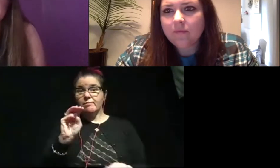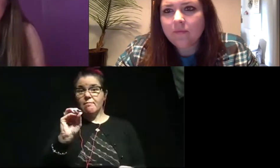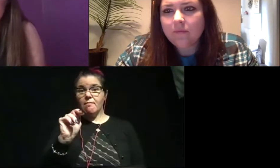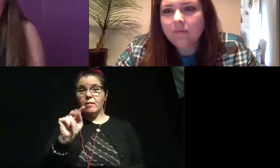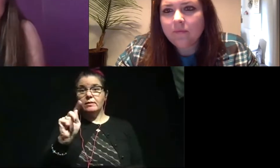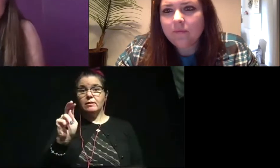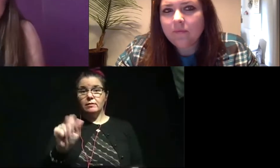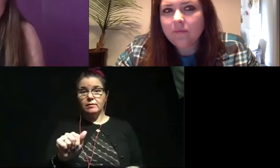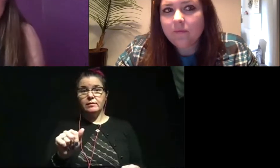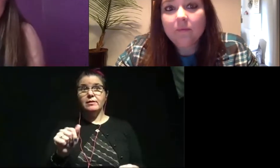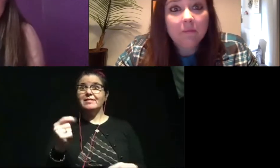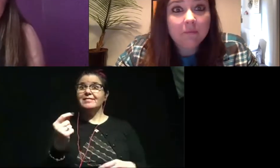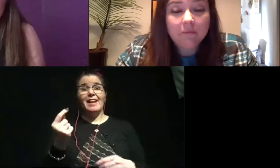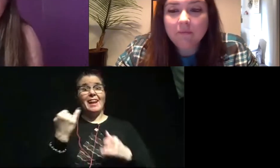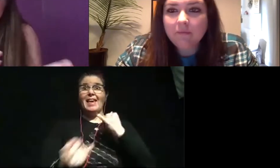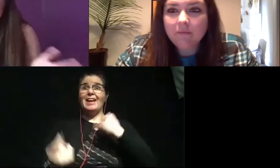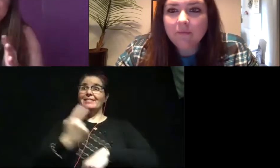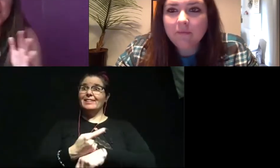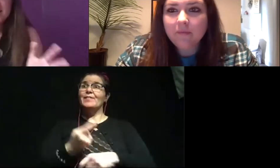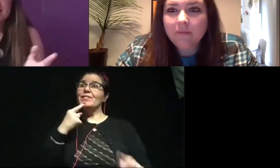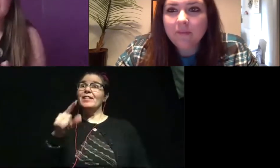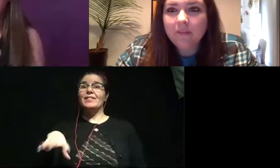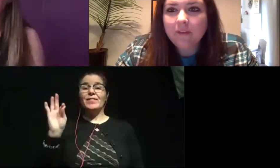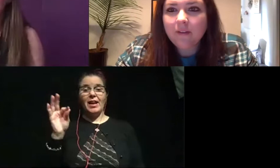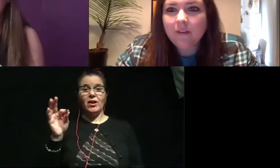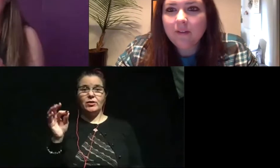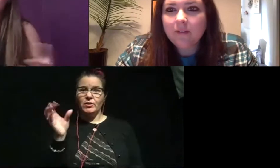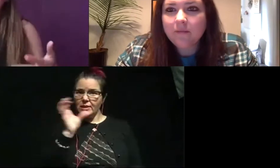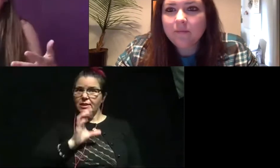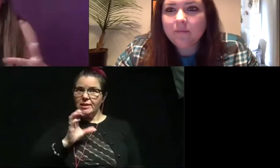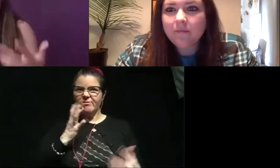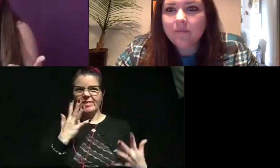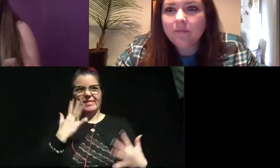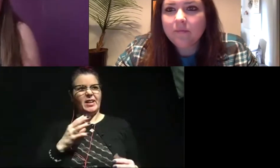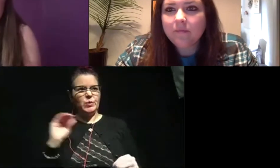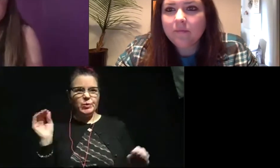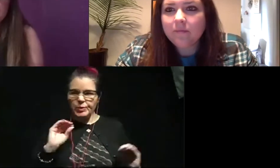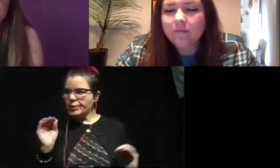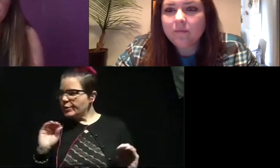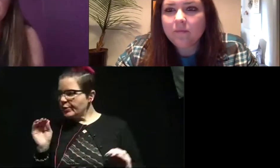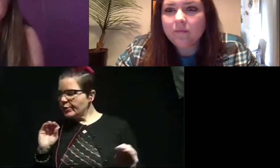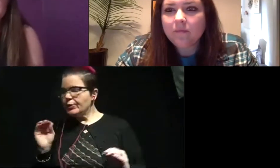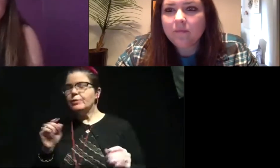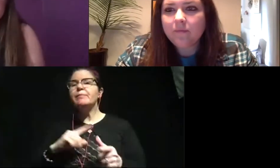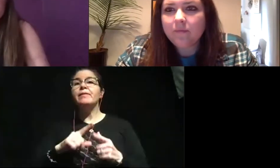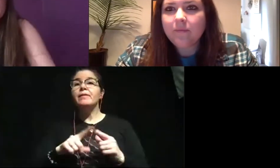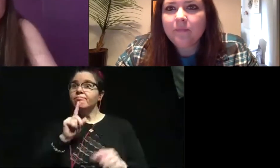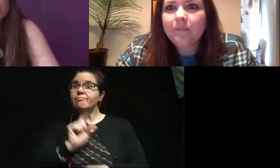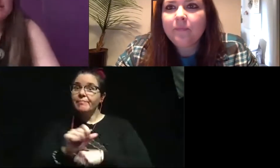stuff on day 14. So those days can be kind of sad, but when you find those fossils, it makes it worth it.